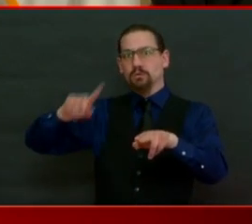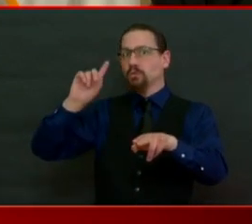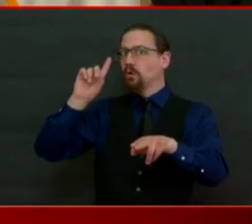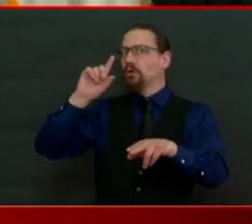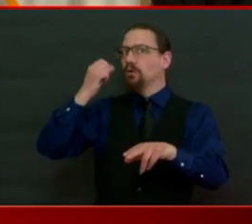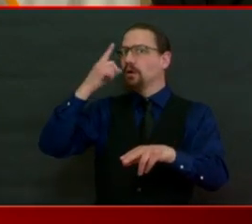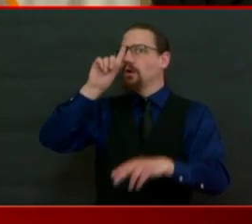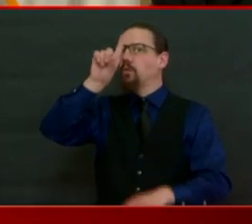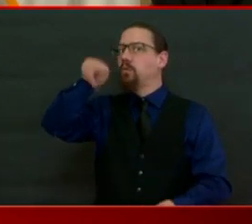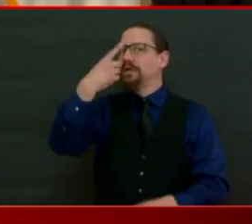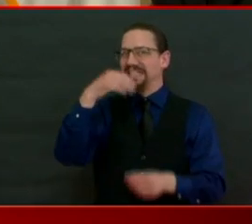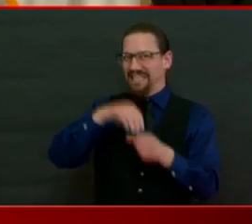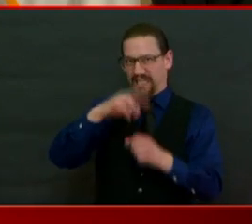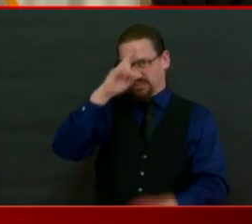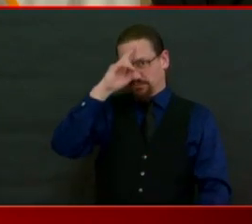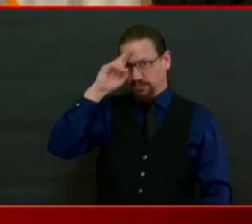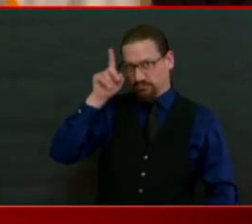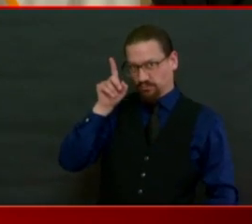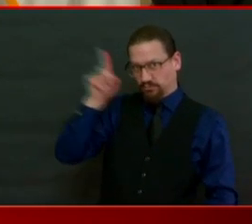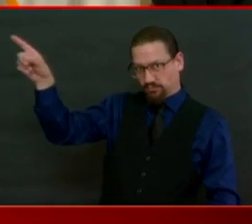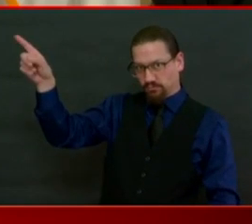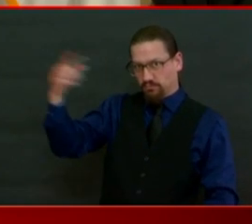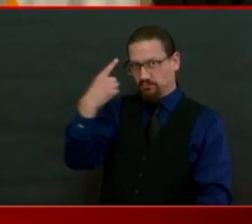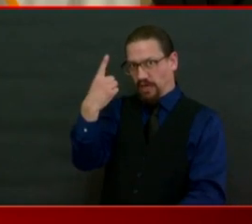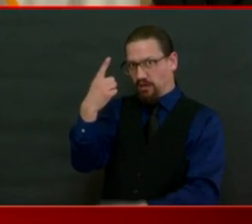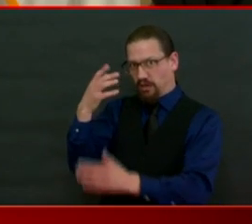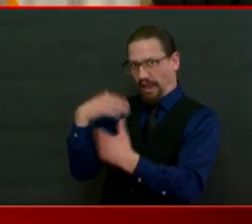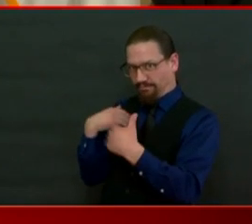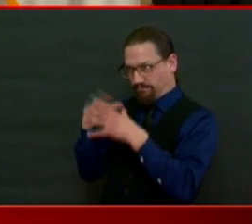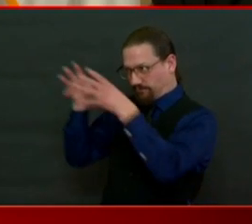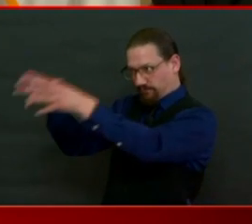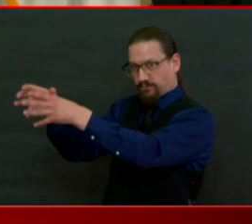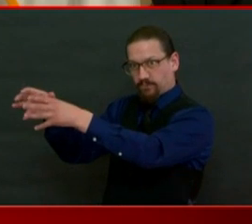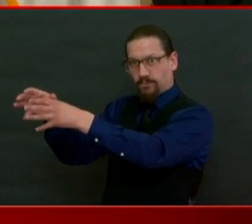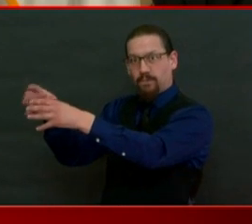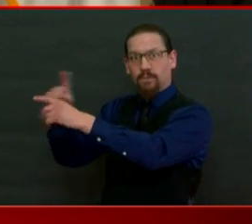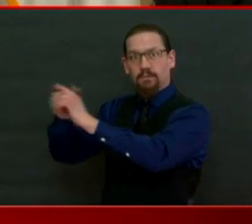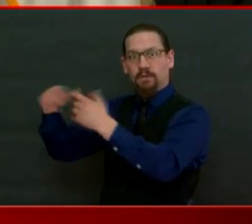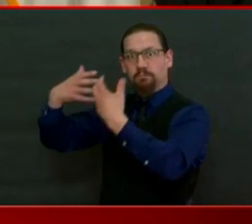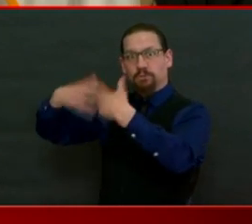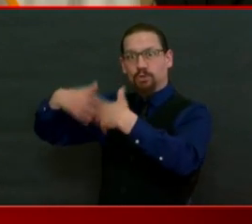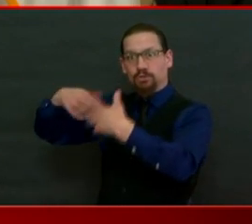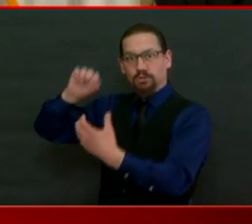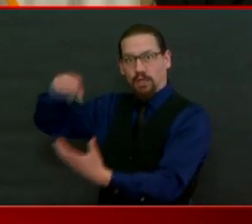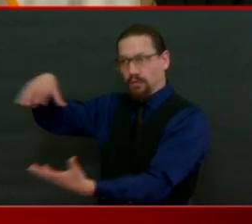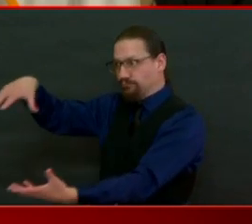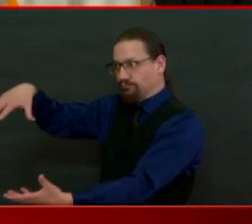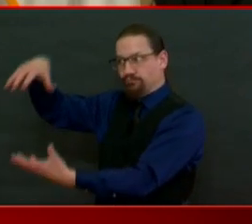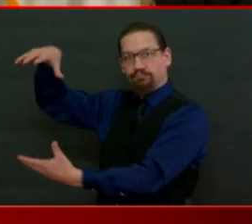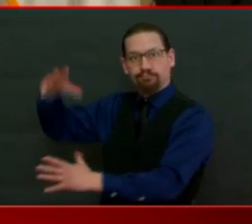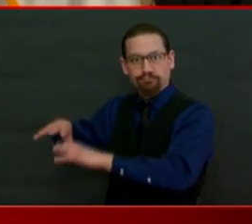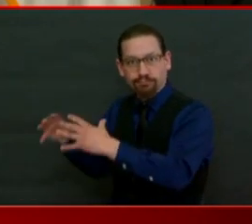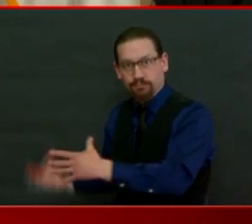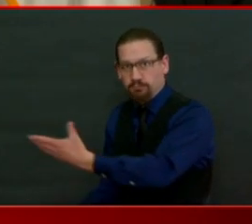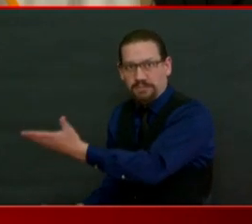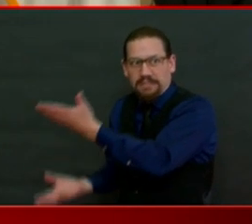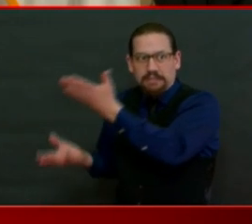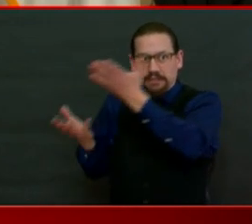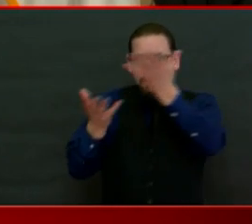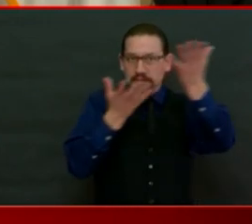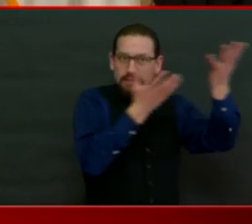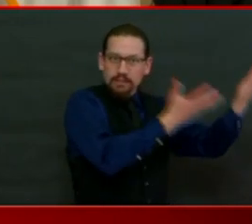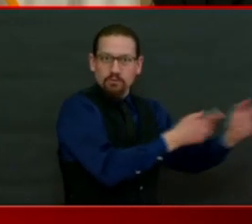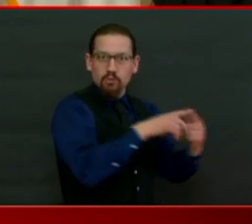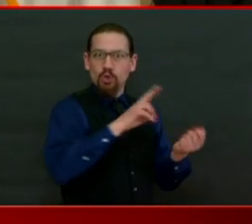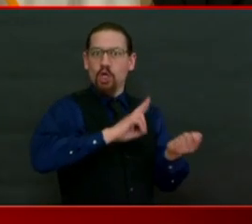and not so much in a nursing home setting. And to continue, Kathy's question, do the nursing